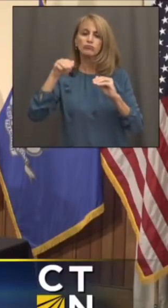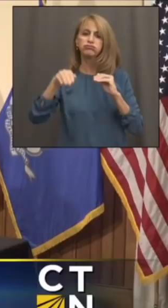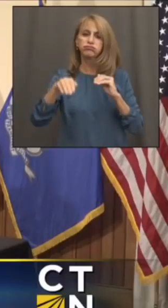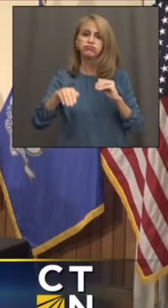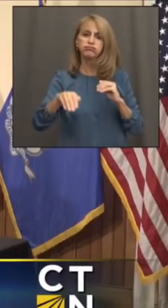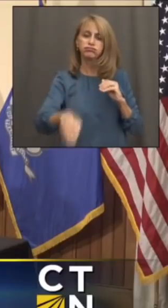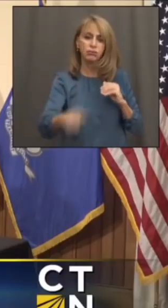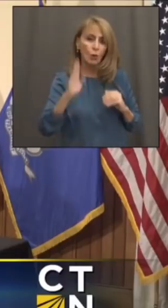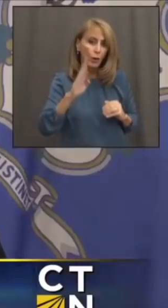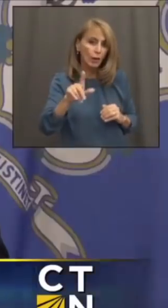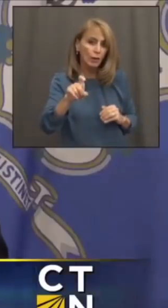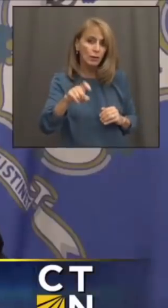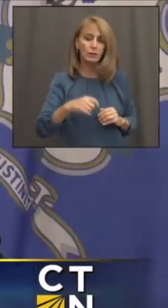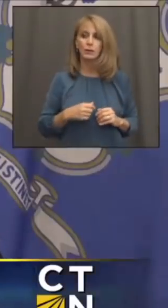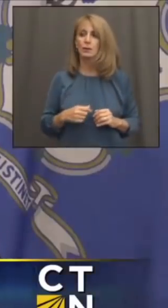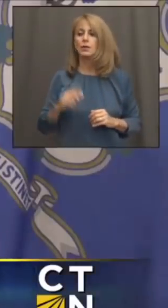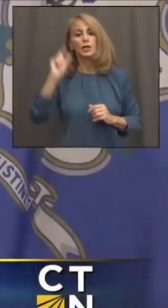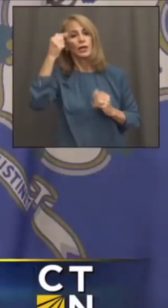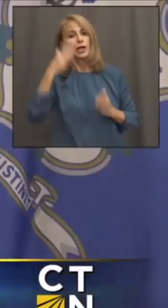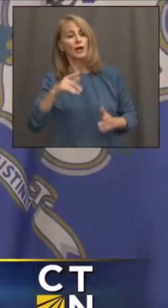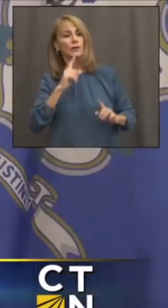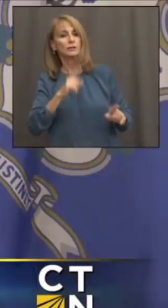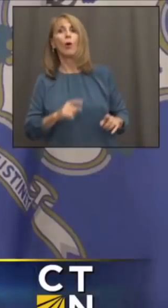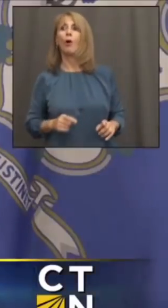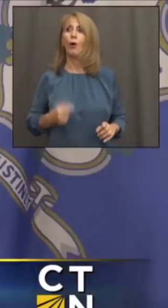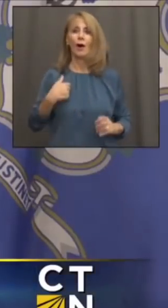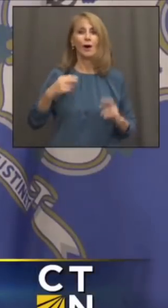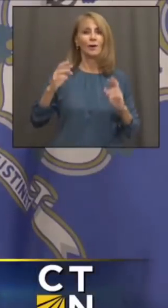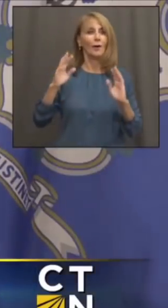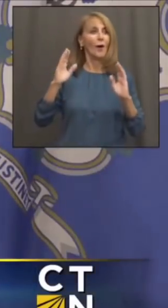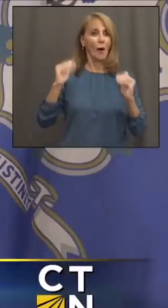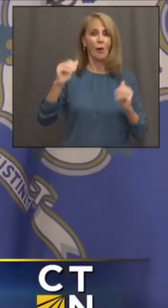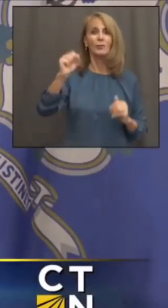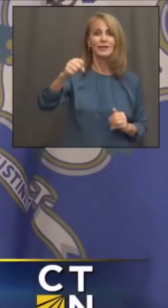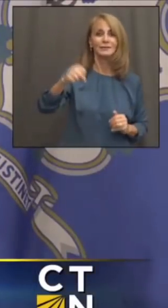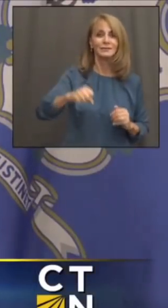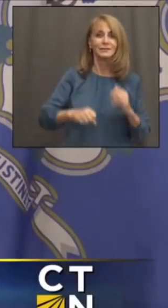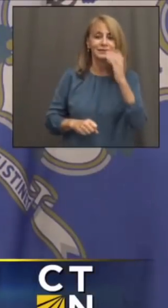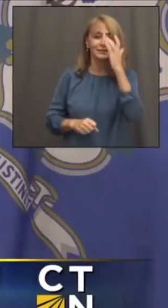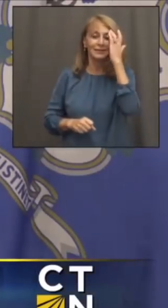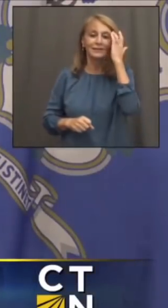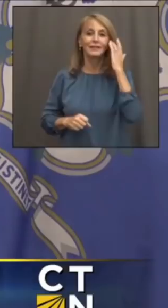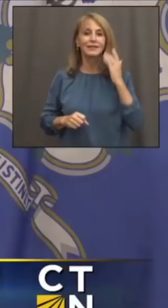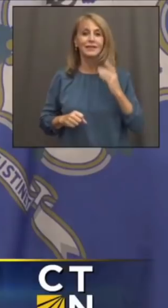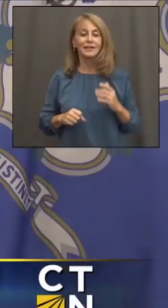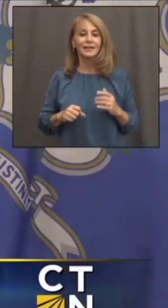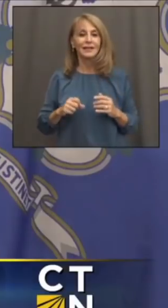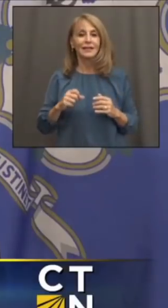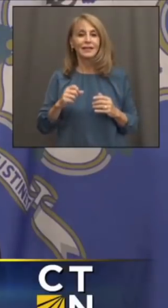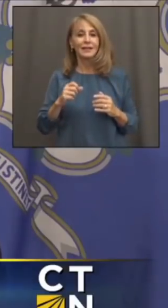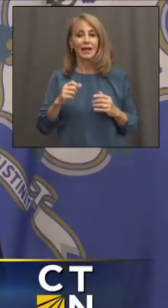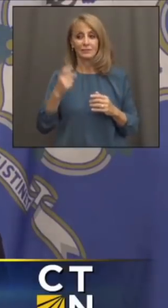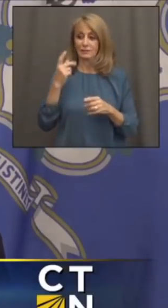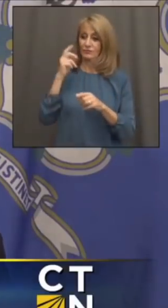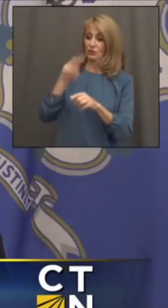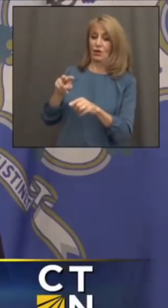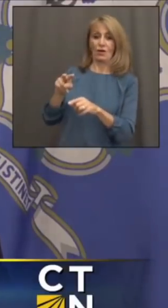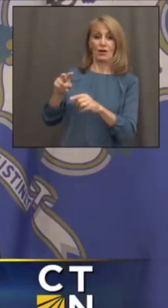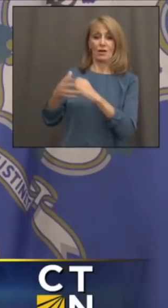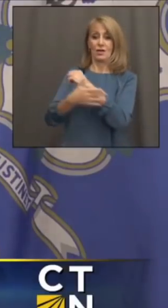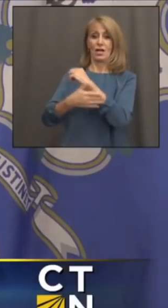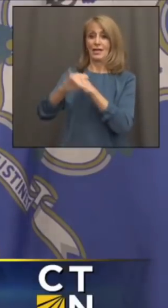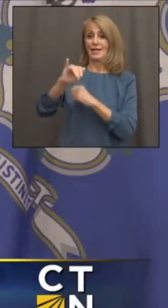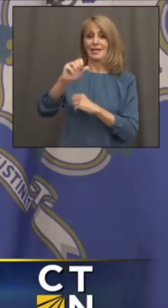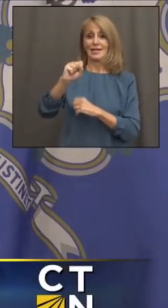that point? I hope so. I sure hope so. I saw what a difference it made in Israel. We're at